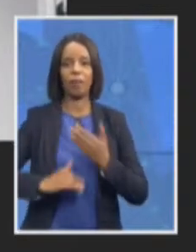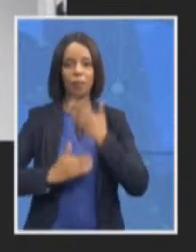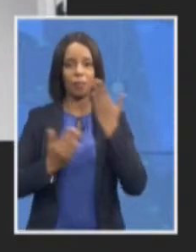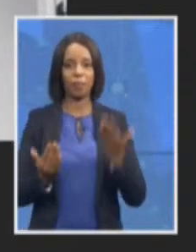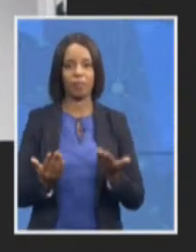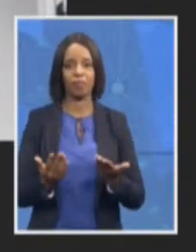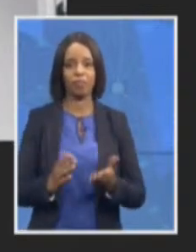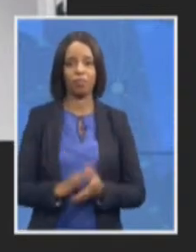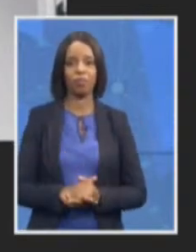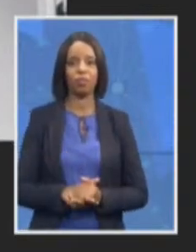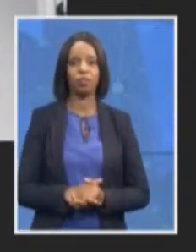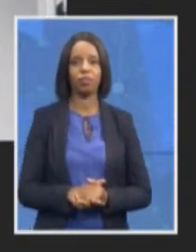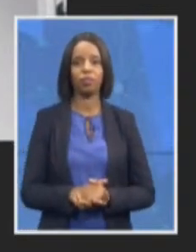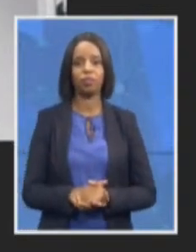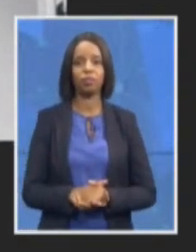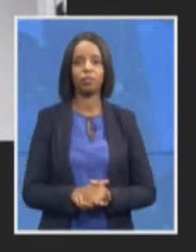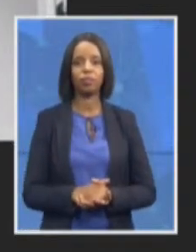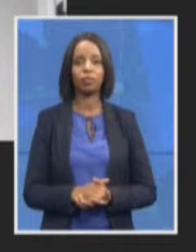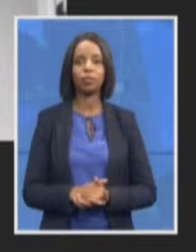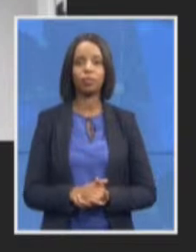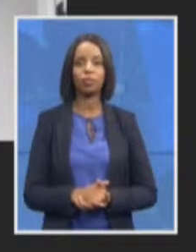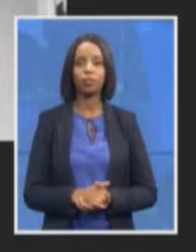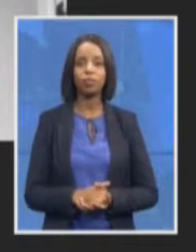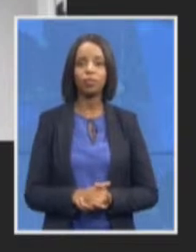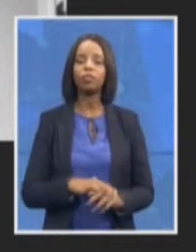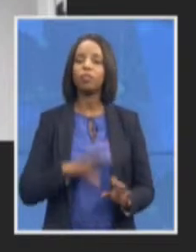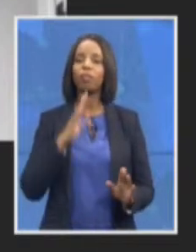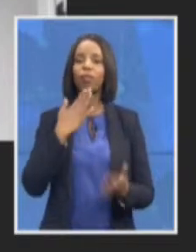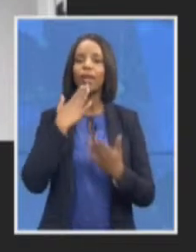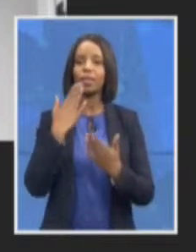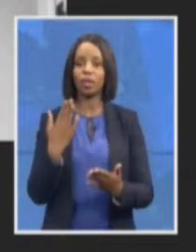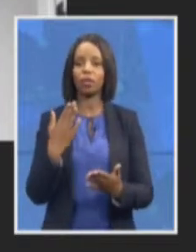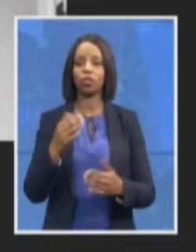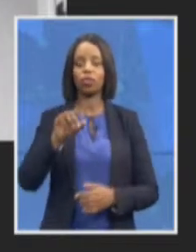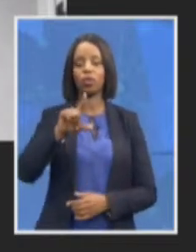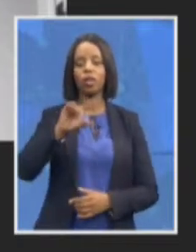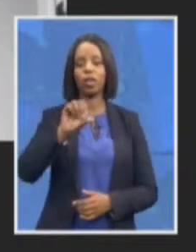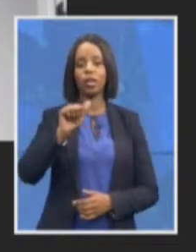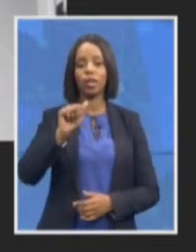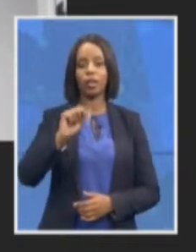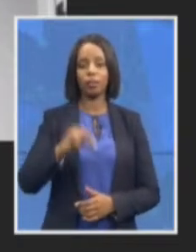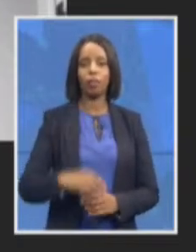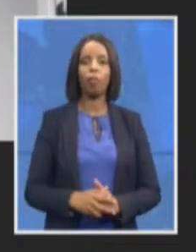thank you Jan that's the group of questions NDPP